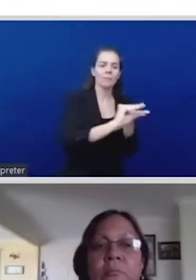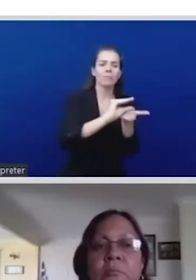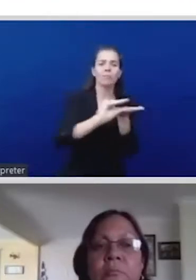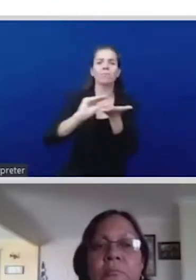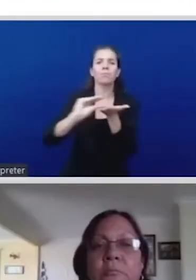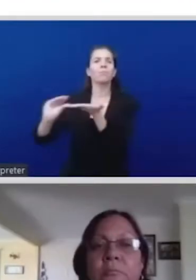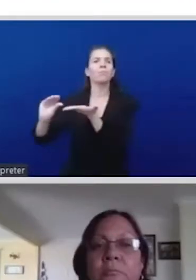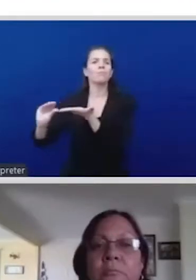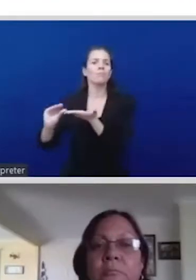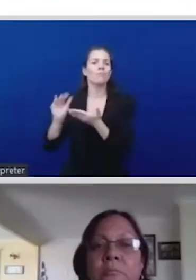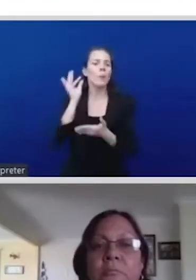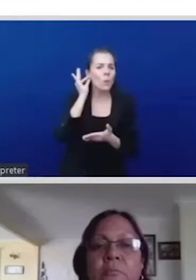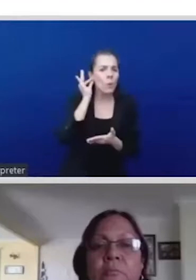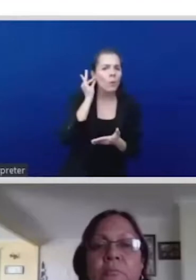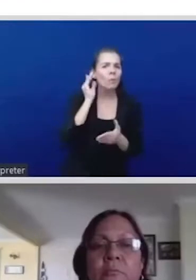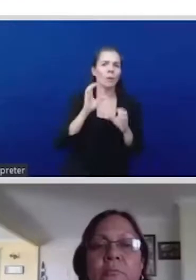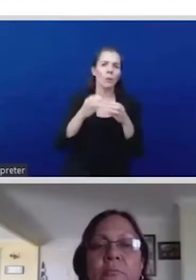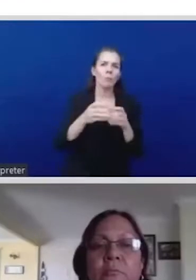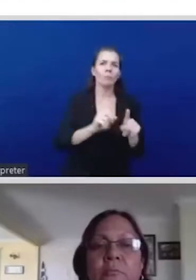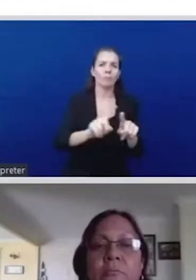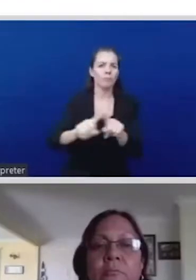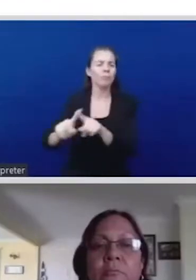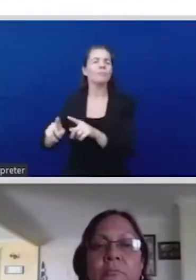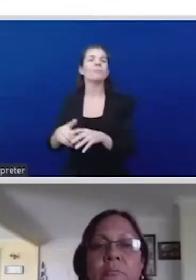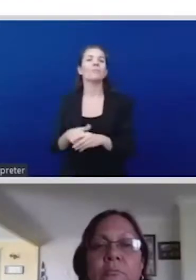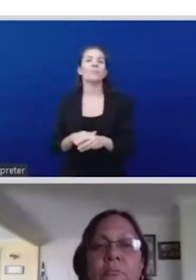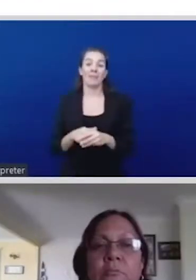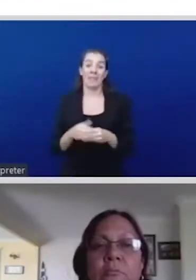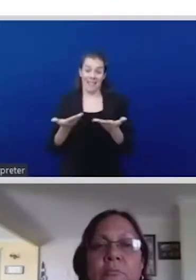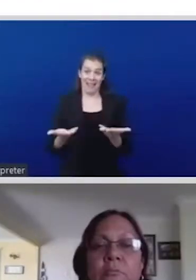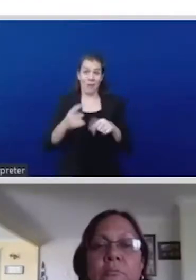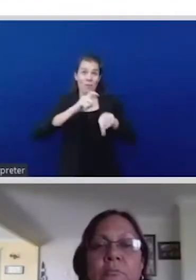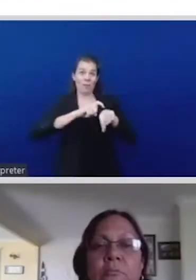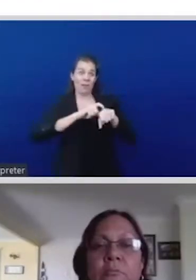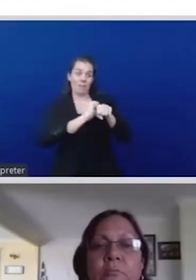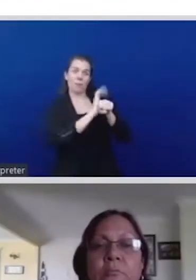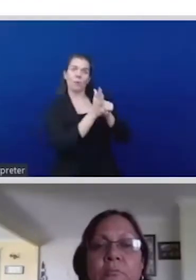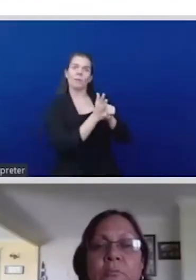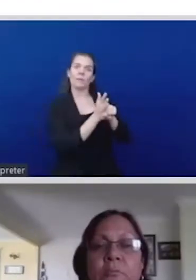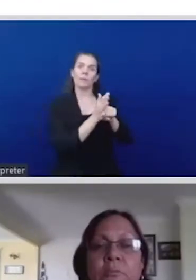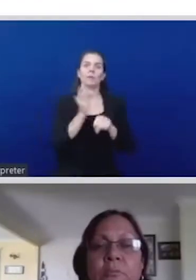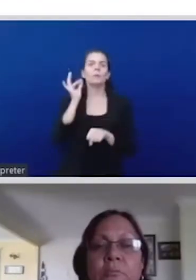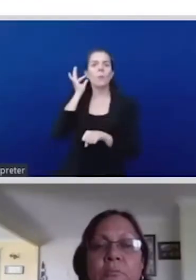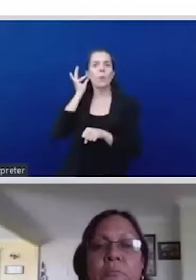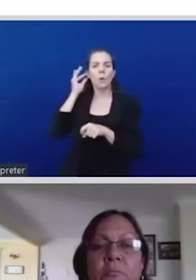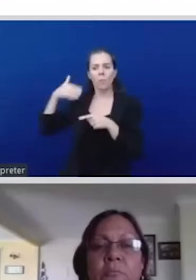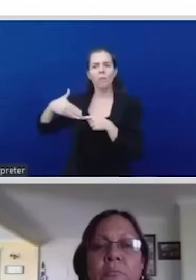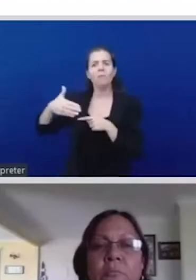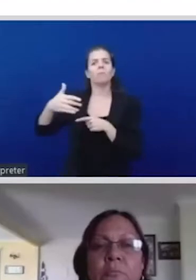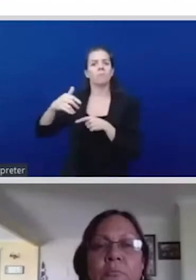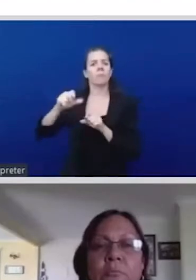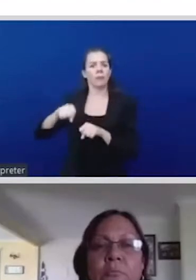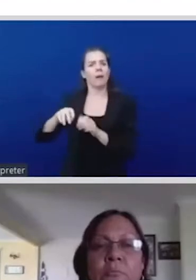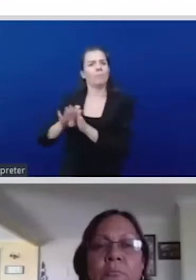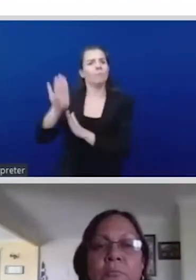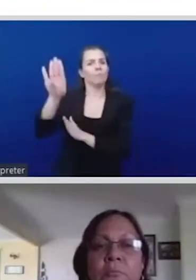you, Mariama, because you tapped right on the finance issue. That was, you know, one of the interests among the people in this planet.